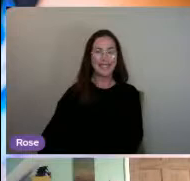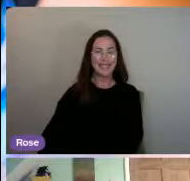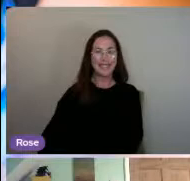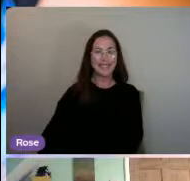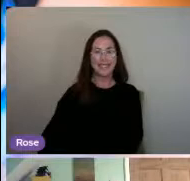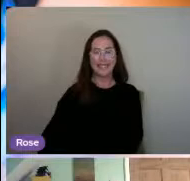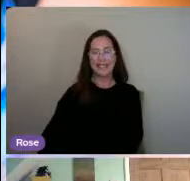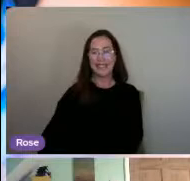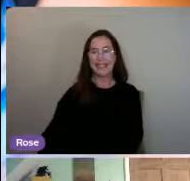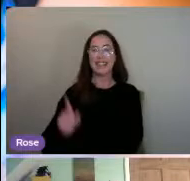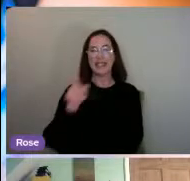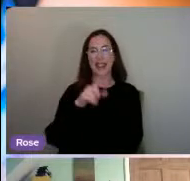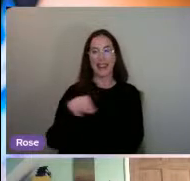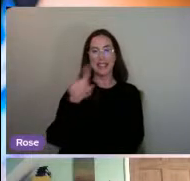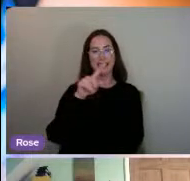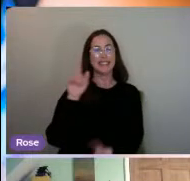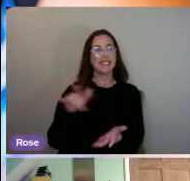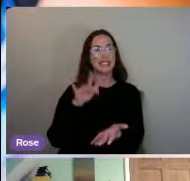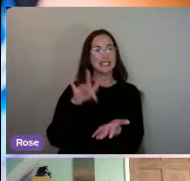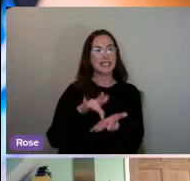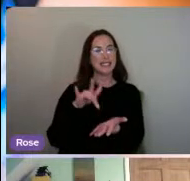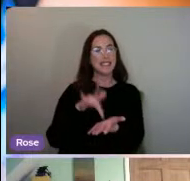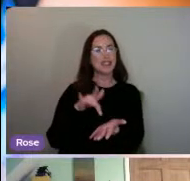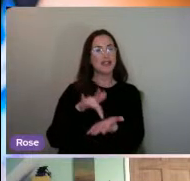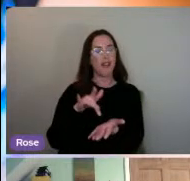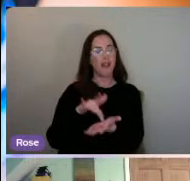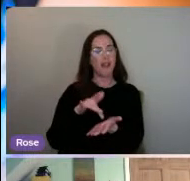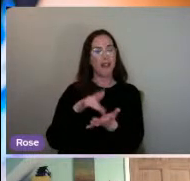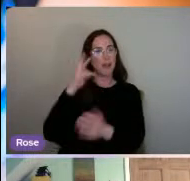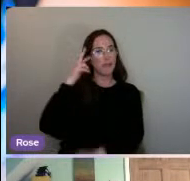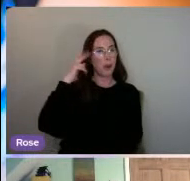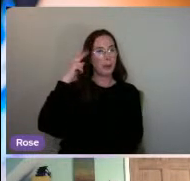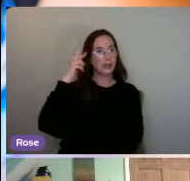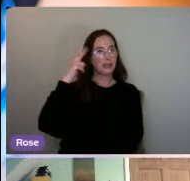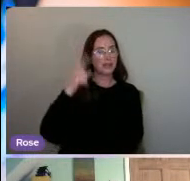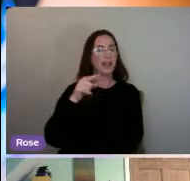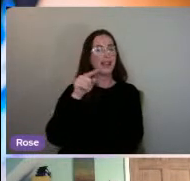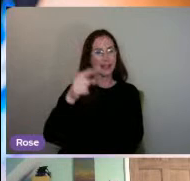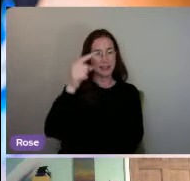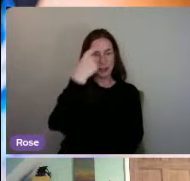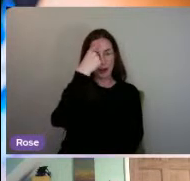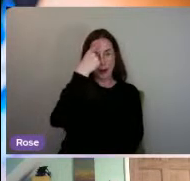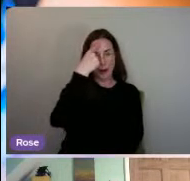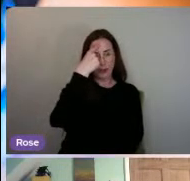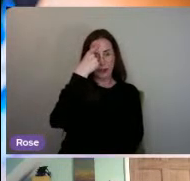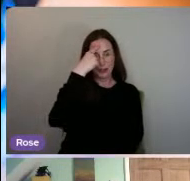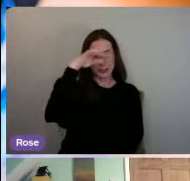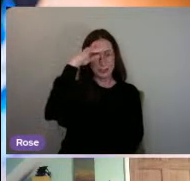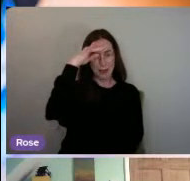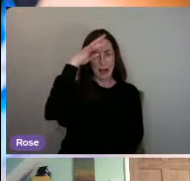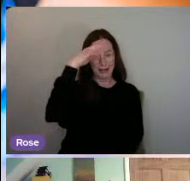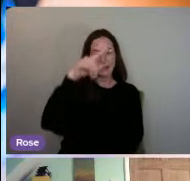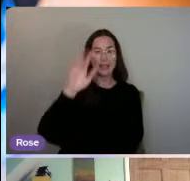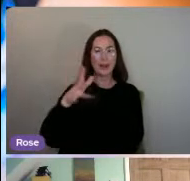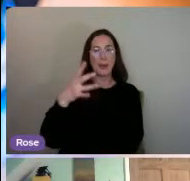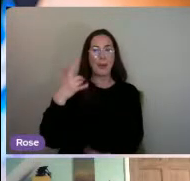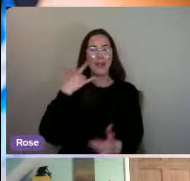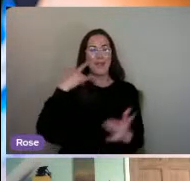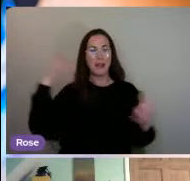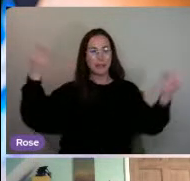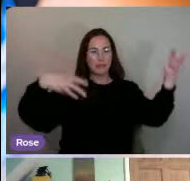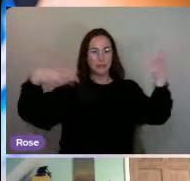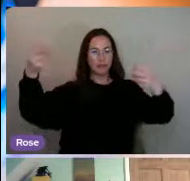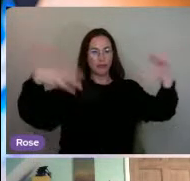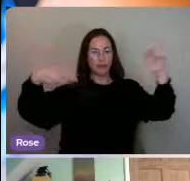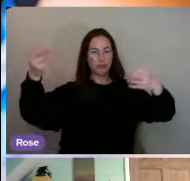And this is a central process. So, right in the middle is your conscious mind, and all the phones around the